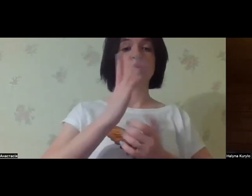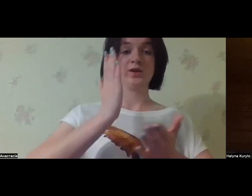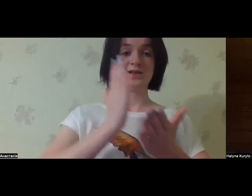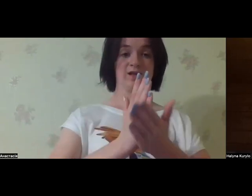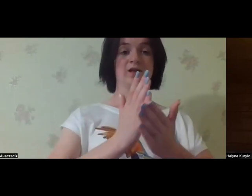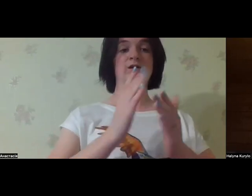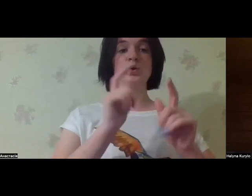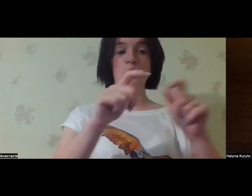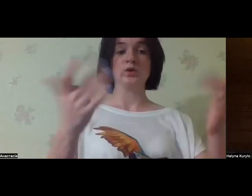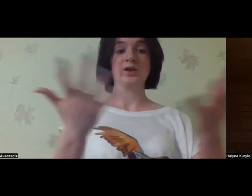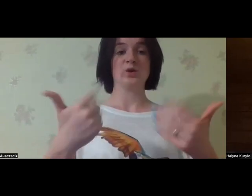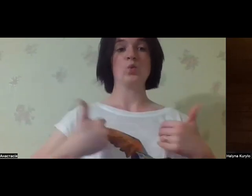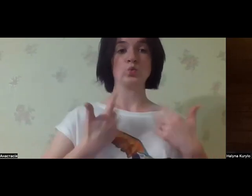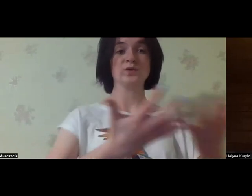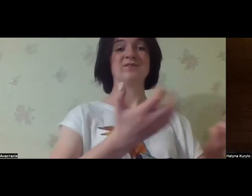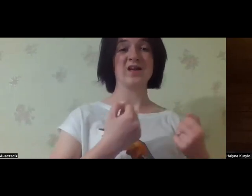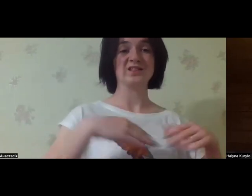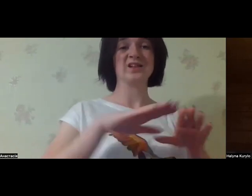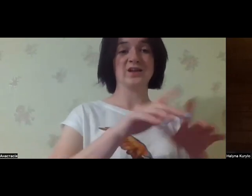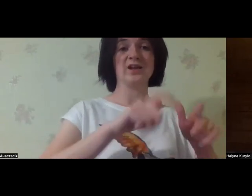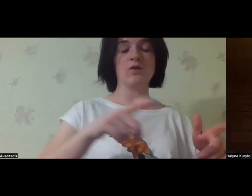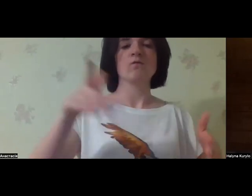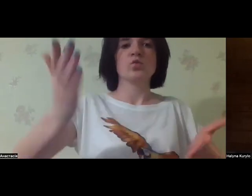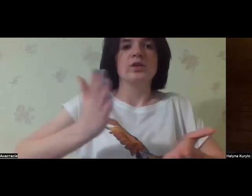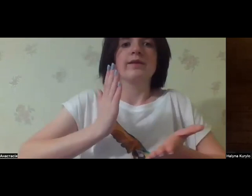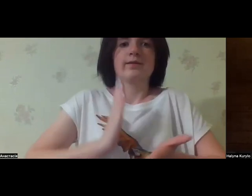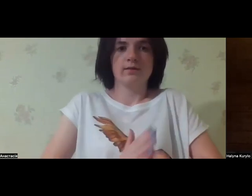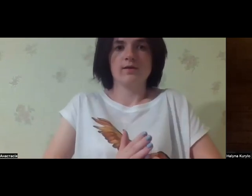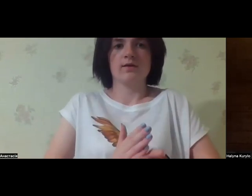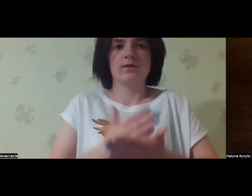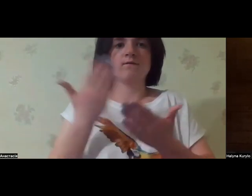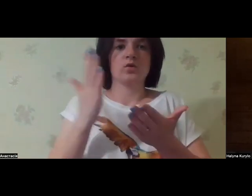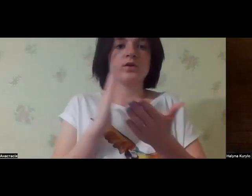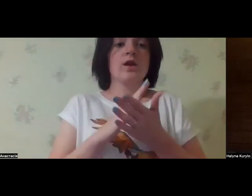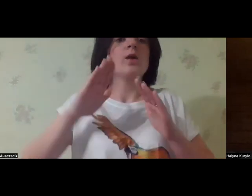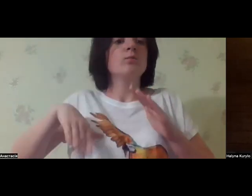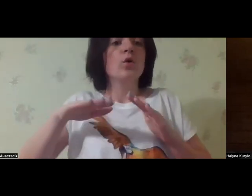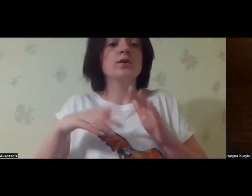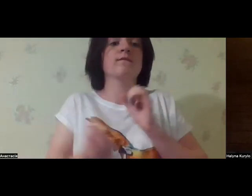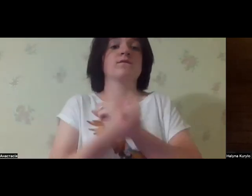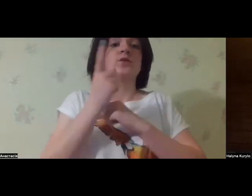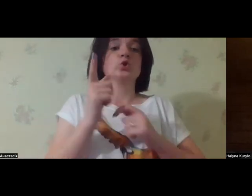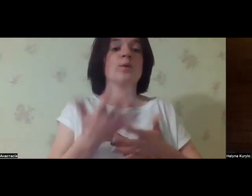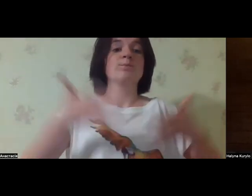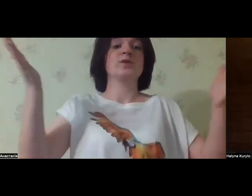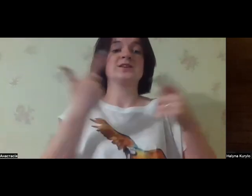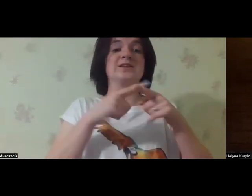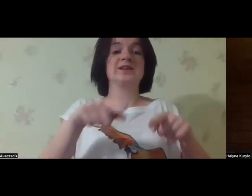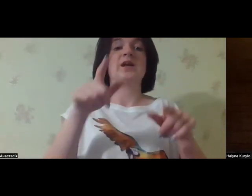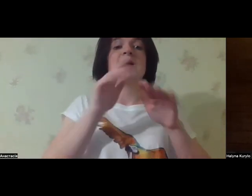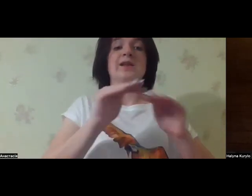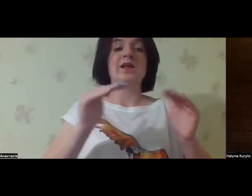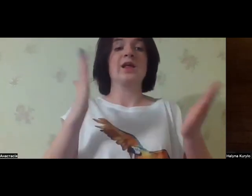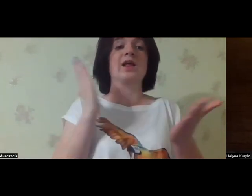And then, when it turns out that actually there are families who are ready to adopt these children, because there are over there,